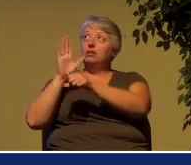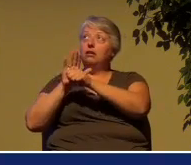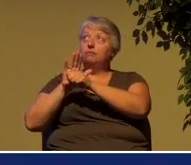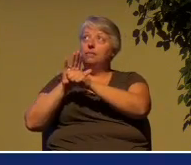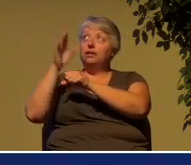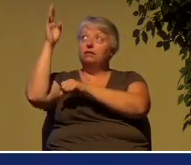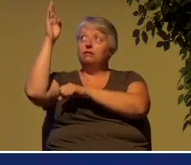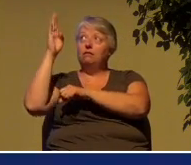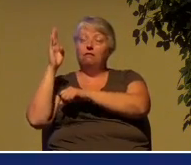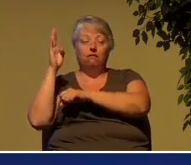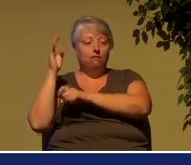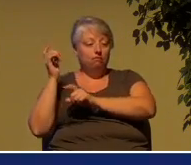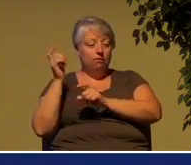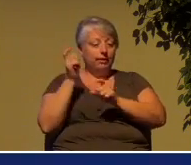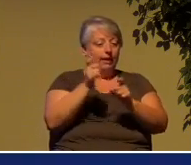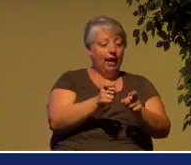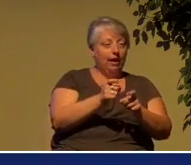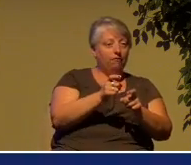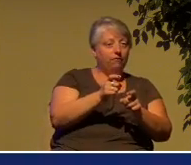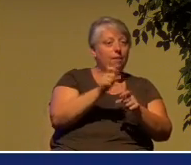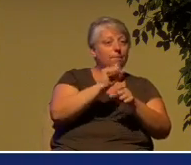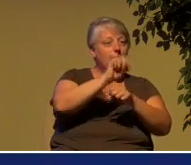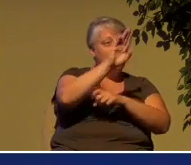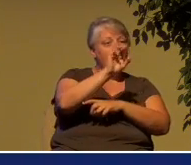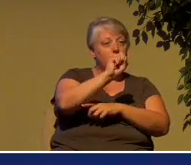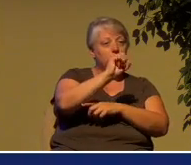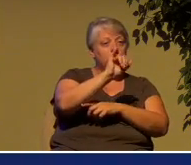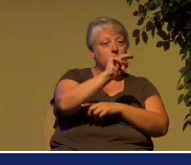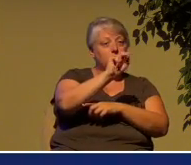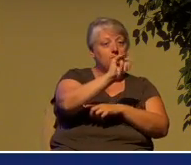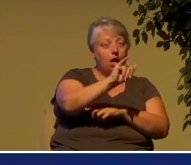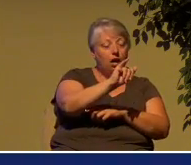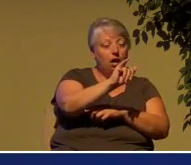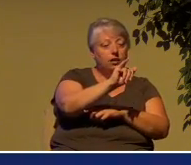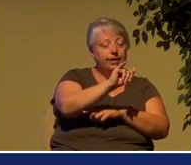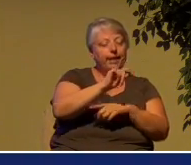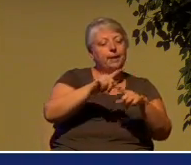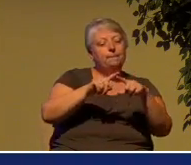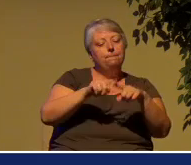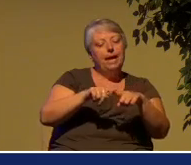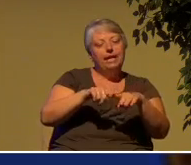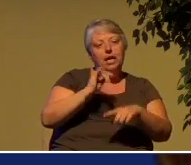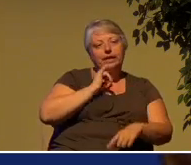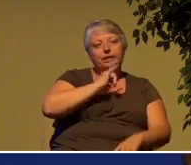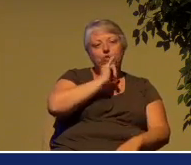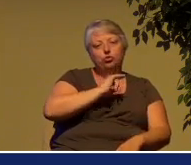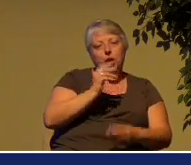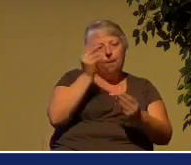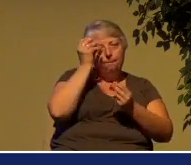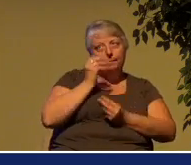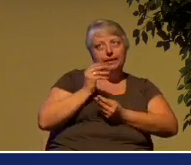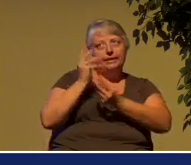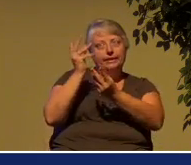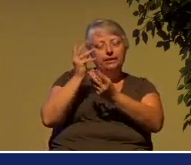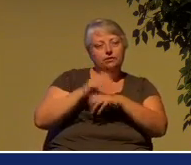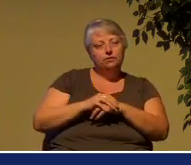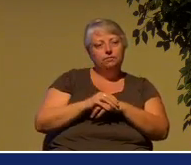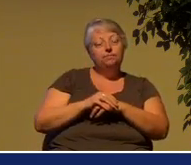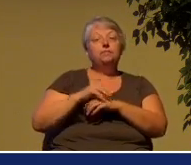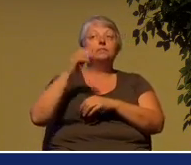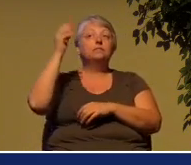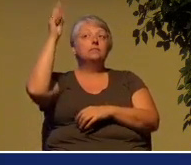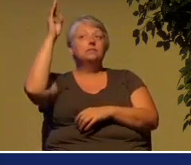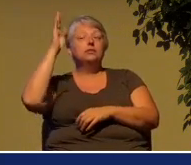Mount Sinai was a conditional covenant dependent upon their obedience, the covenant that he made with Abraham,